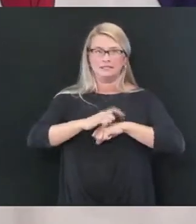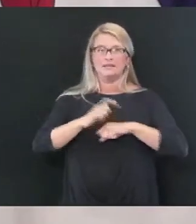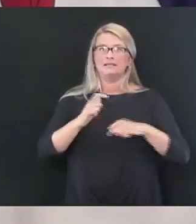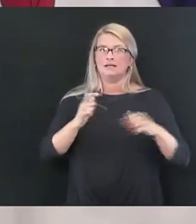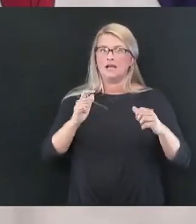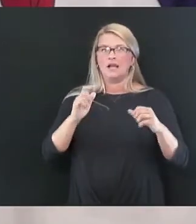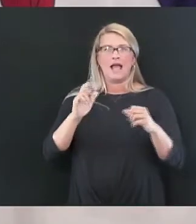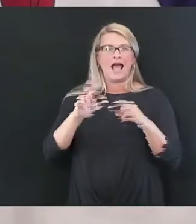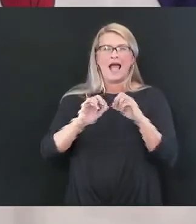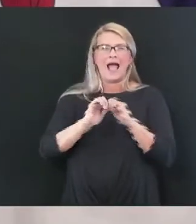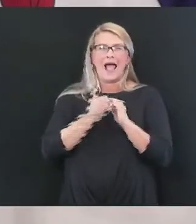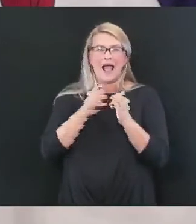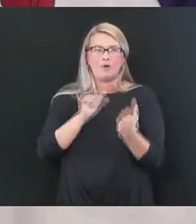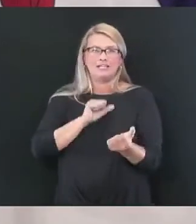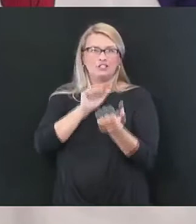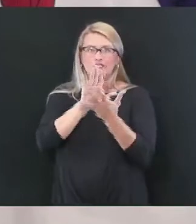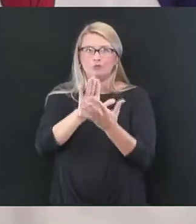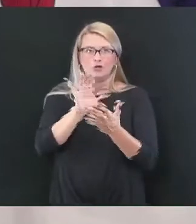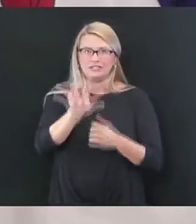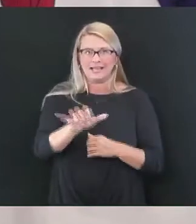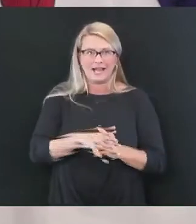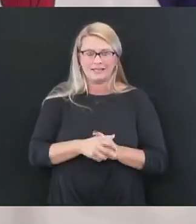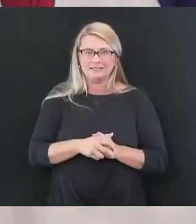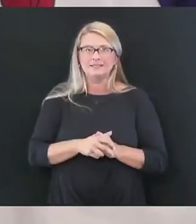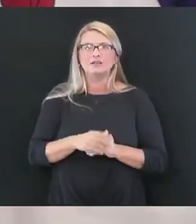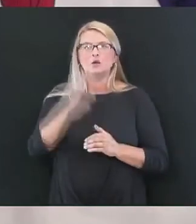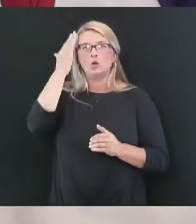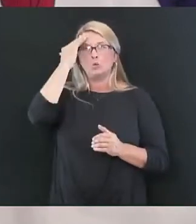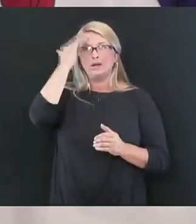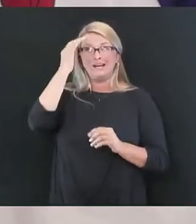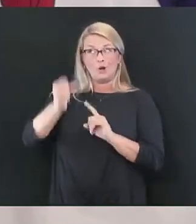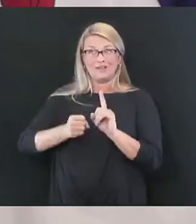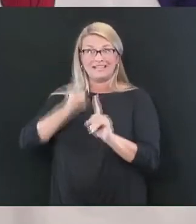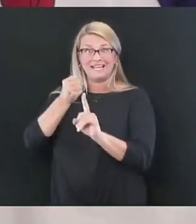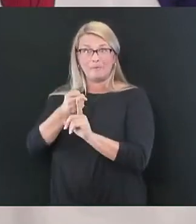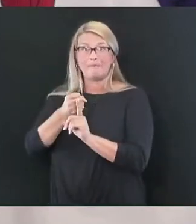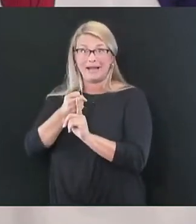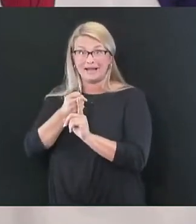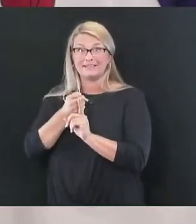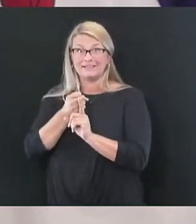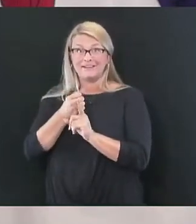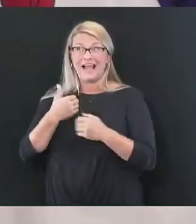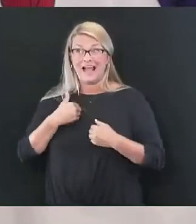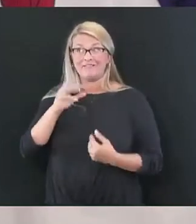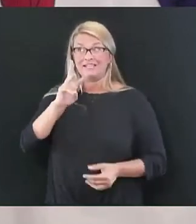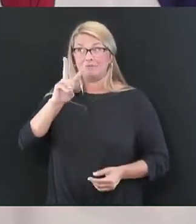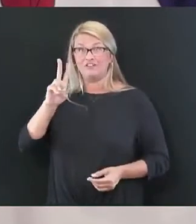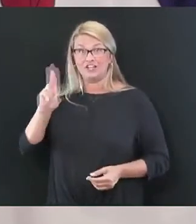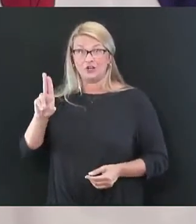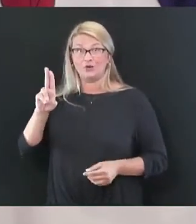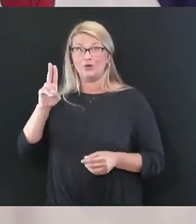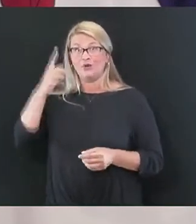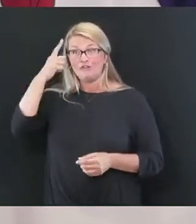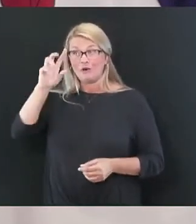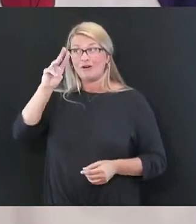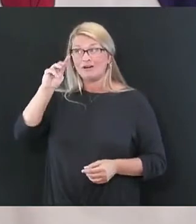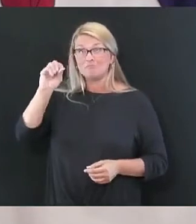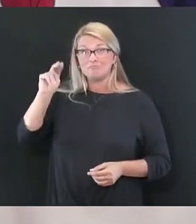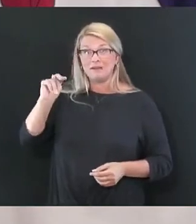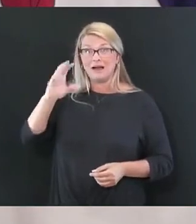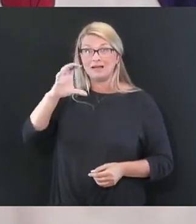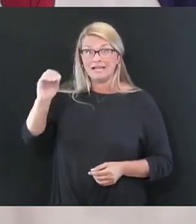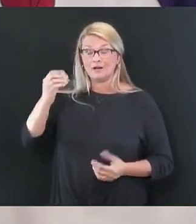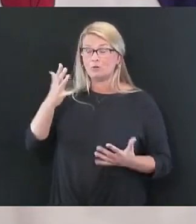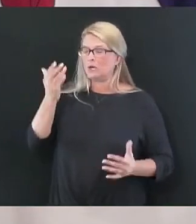about this issue and everything. We know the impact of WVU on Montgomery County. We